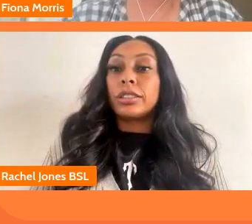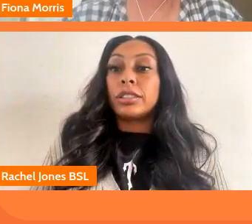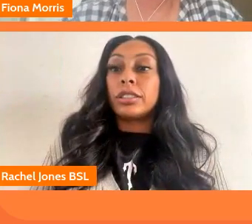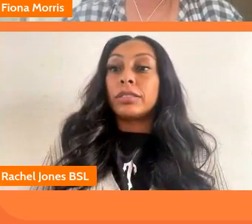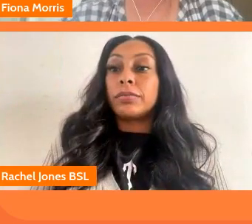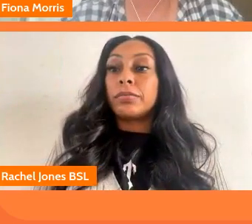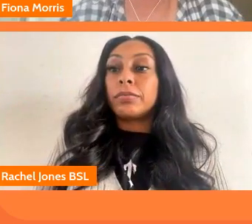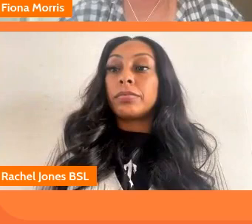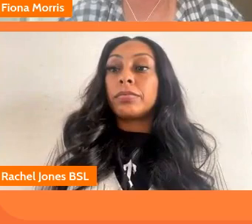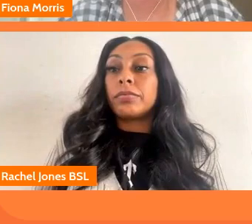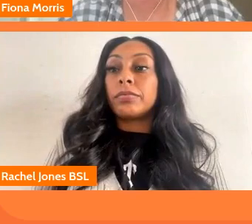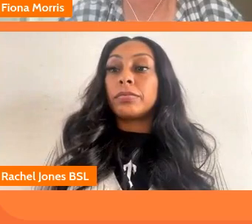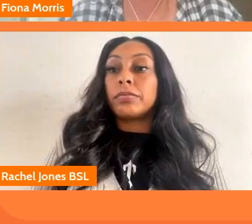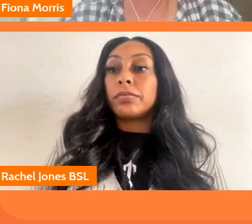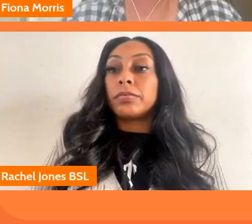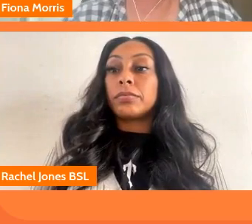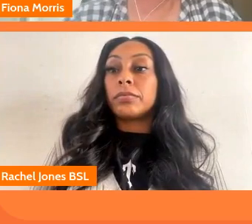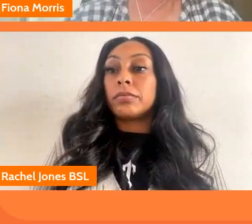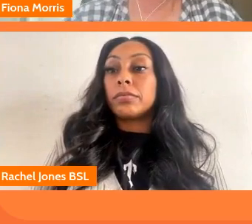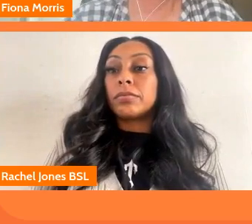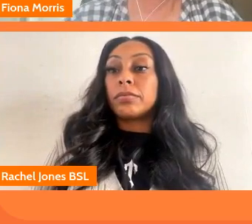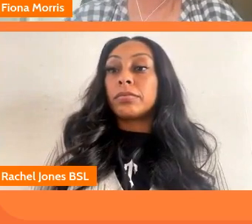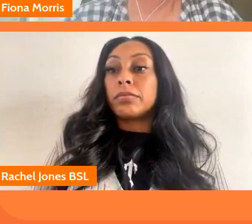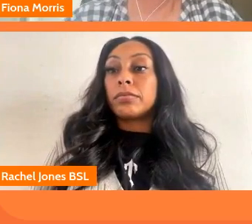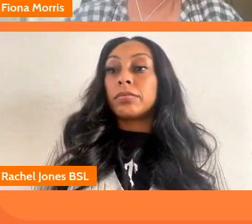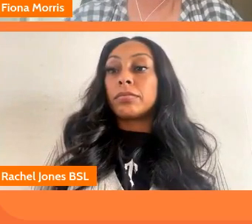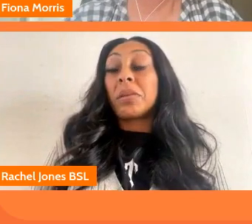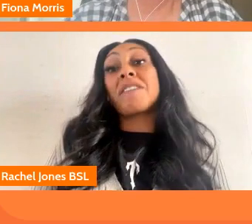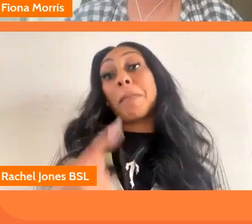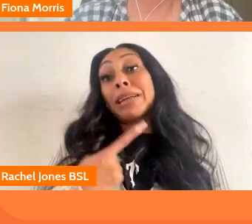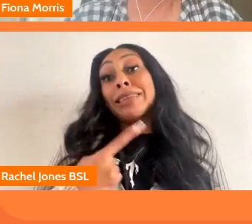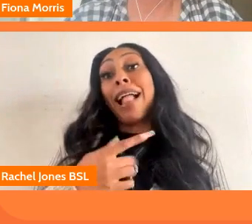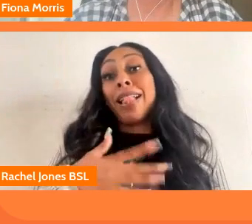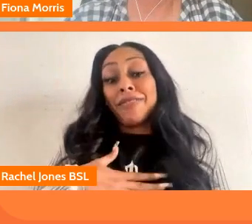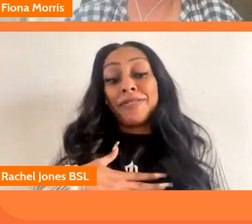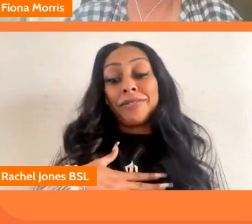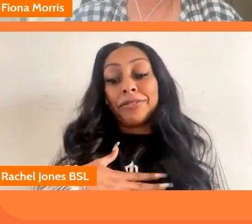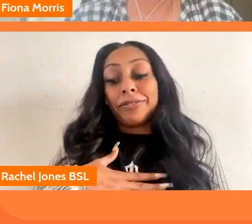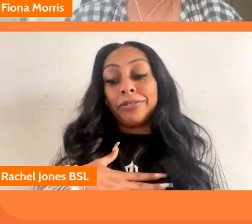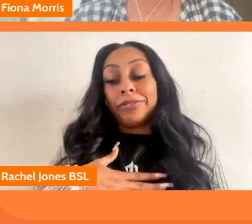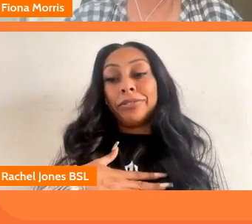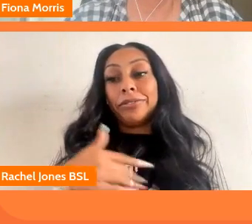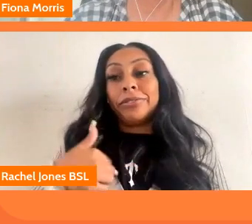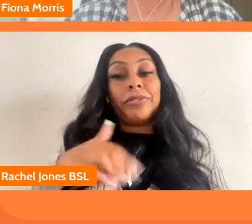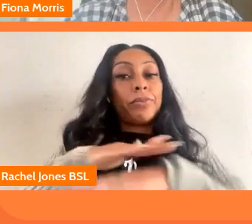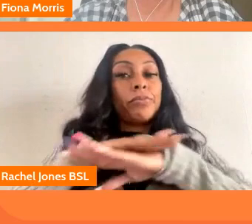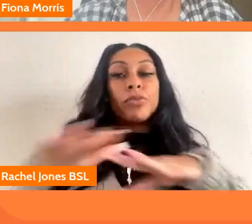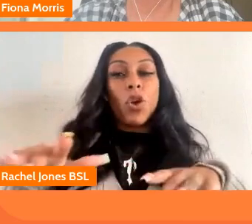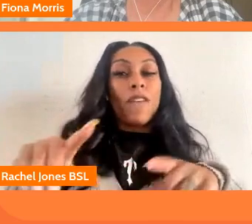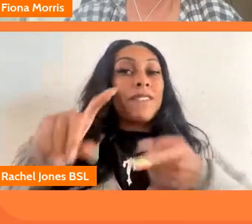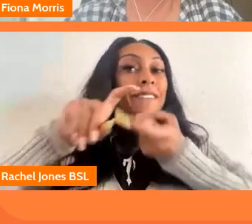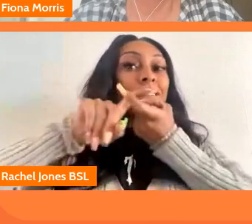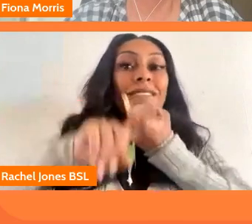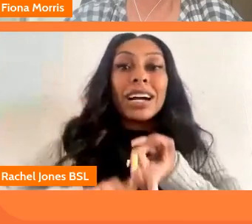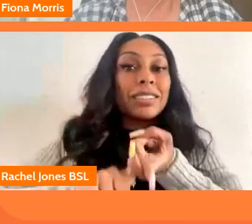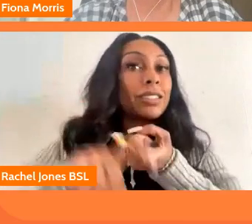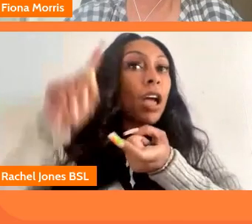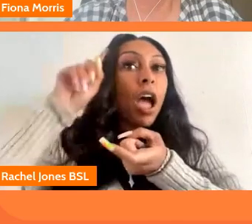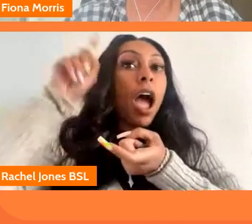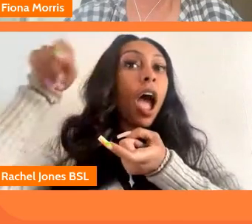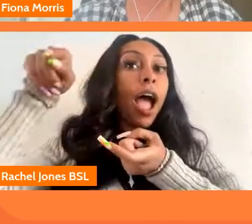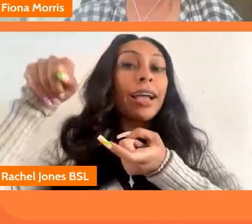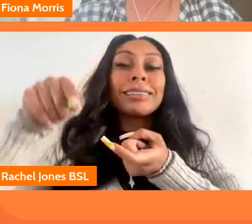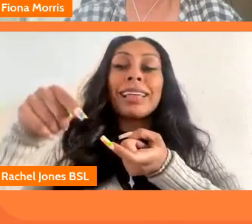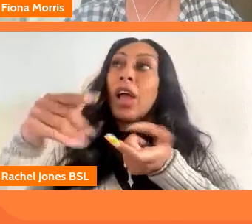yeah i mean i think for me well the first thing is that i don't have a fixed idea of what authenticity in a